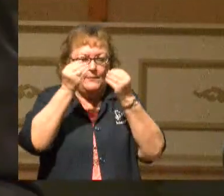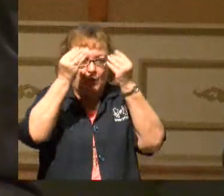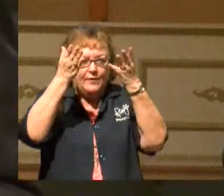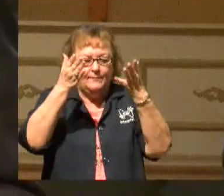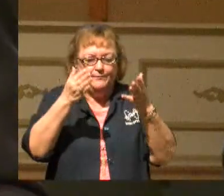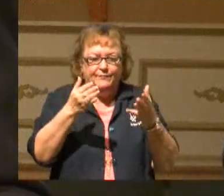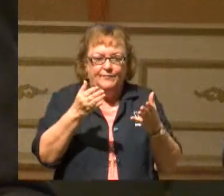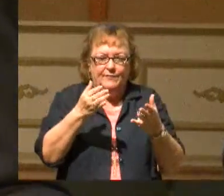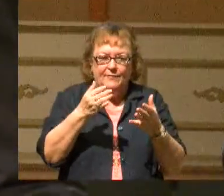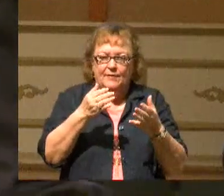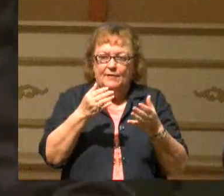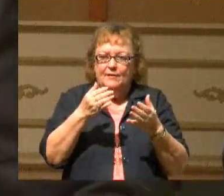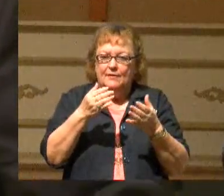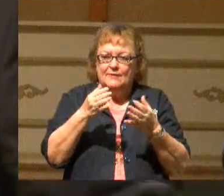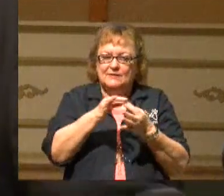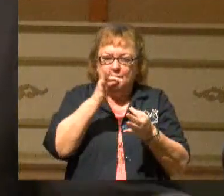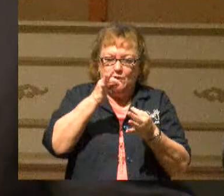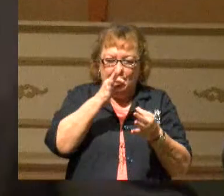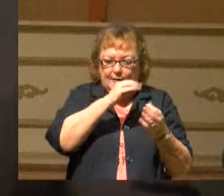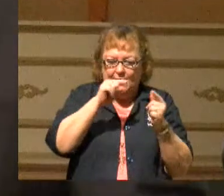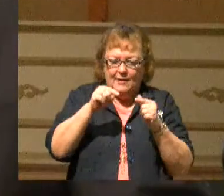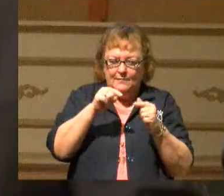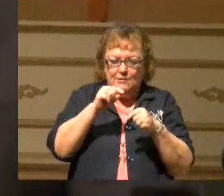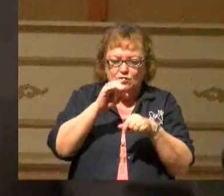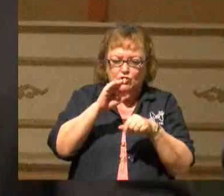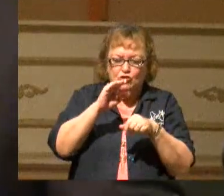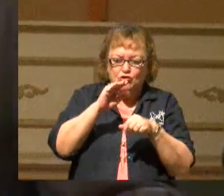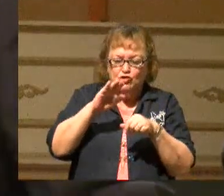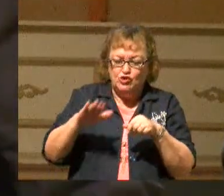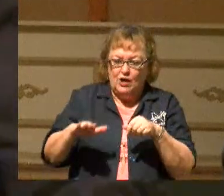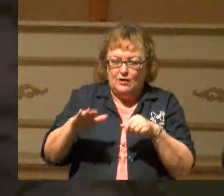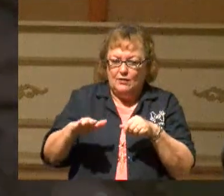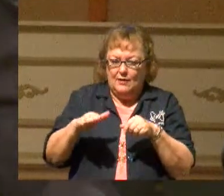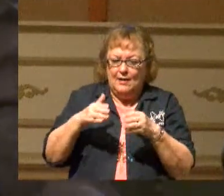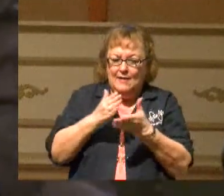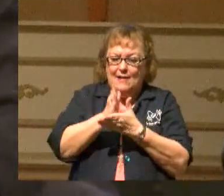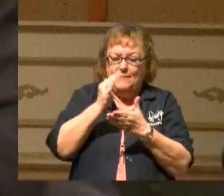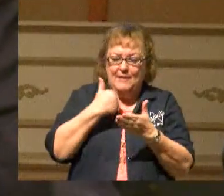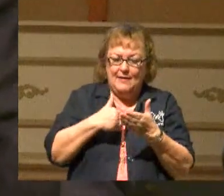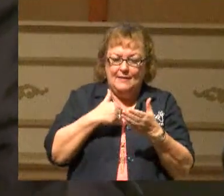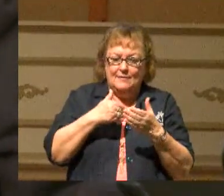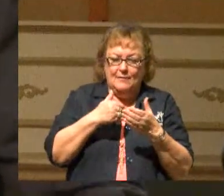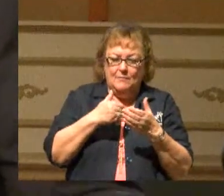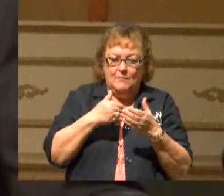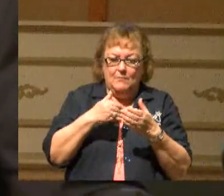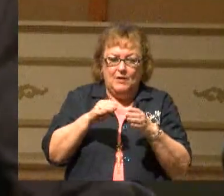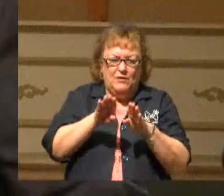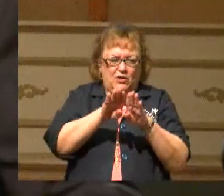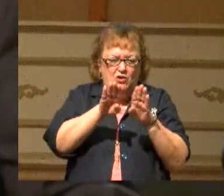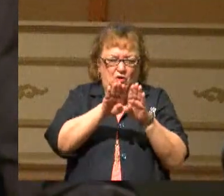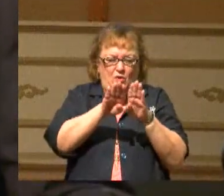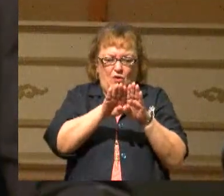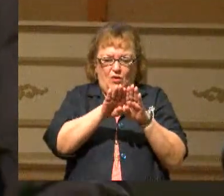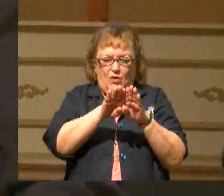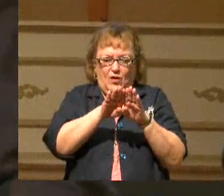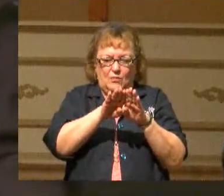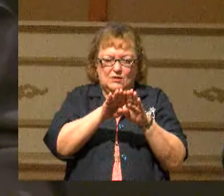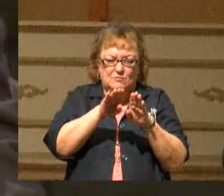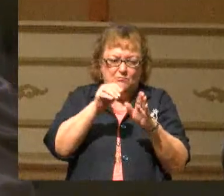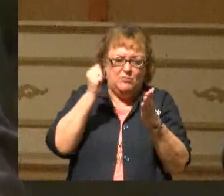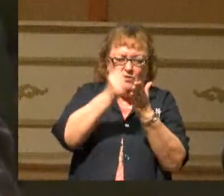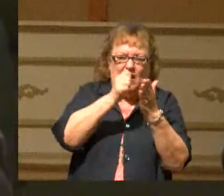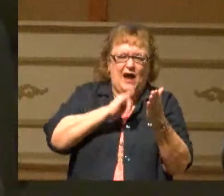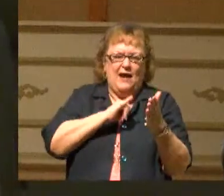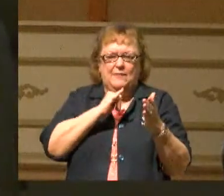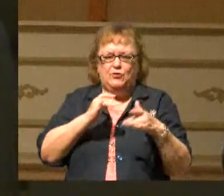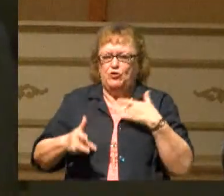The Spirit came in childhood and pleaded, let me in. But, oh, the door was bolted by thoughtlessness and sin. I'm too